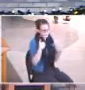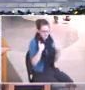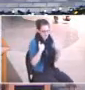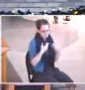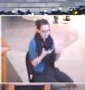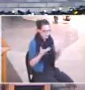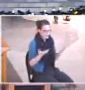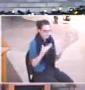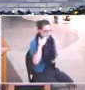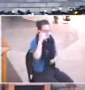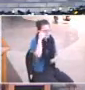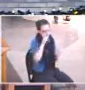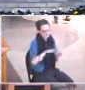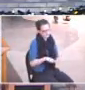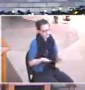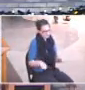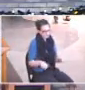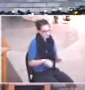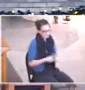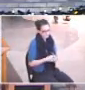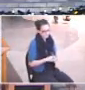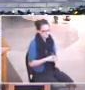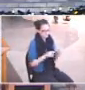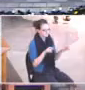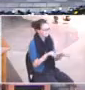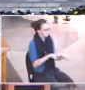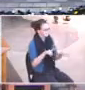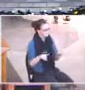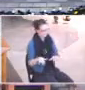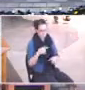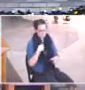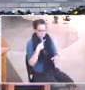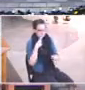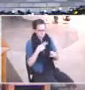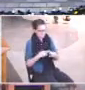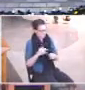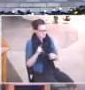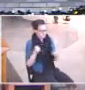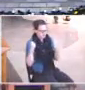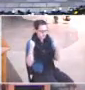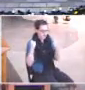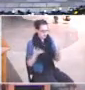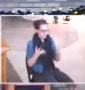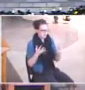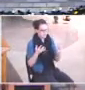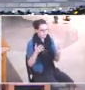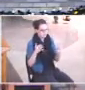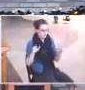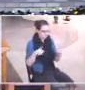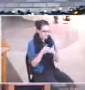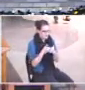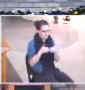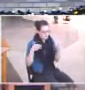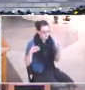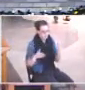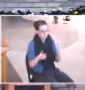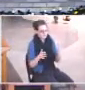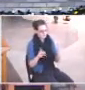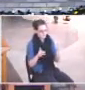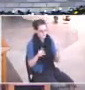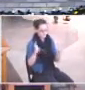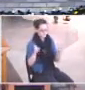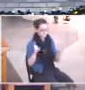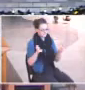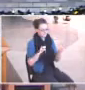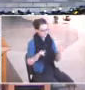what's best for our kids. And as I say, there are so many ways and so many challenges of so